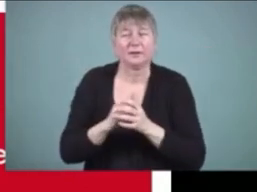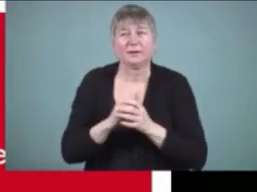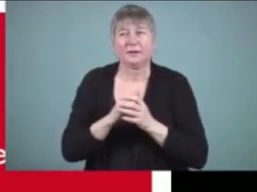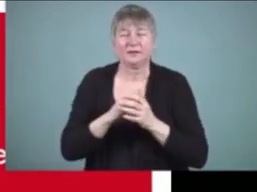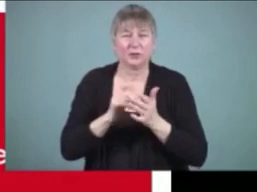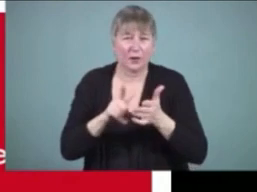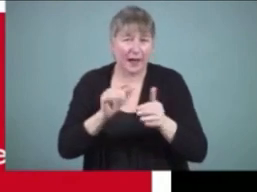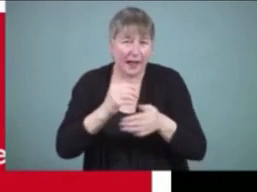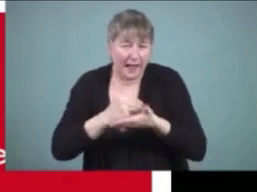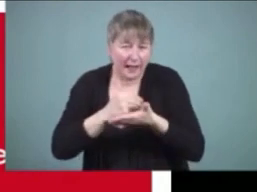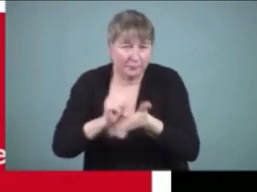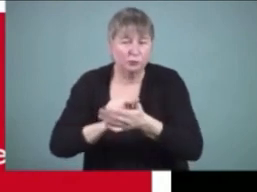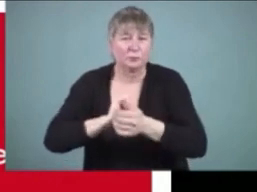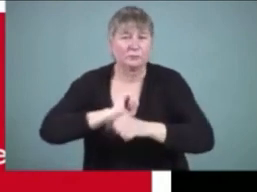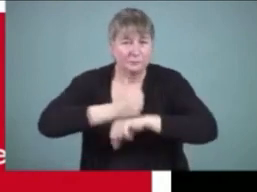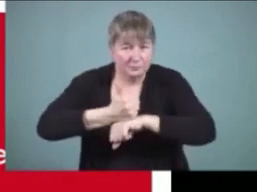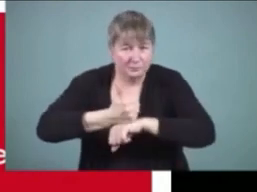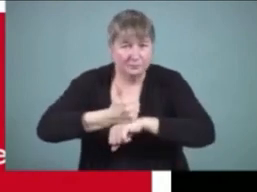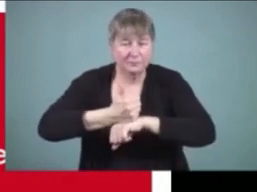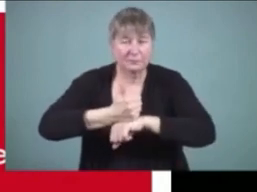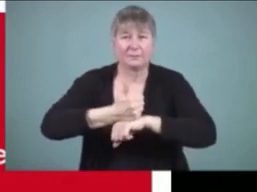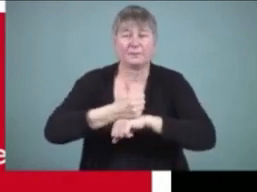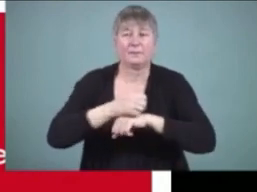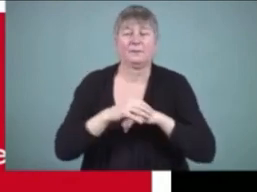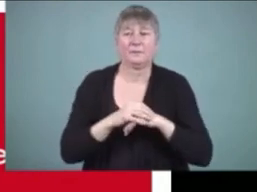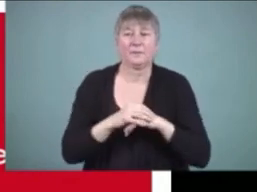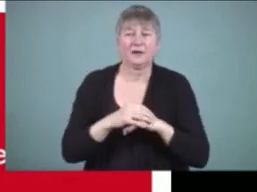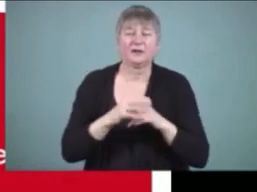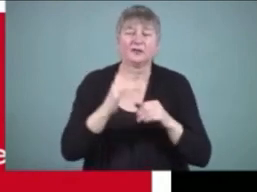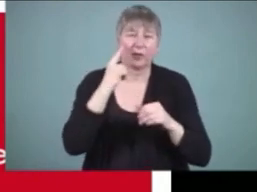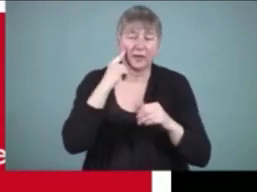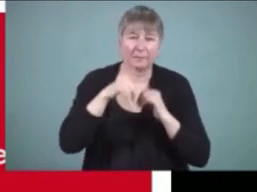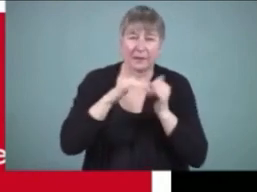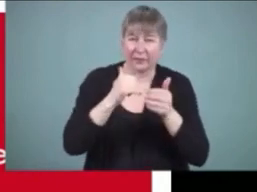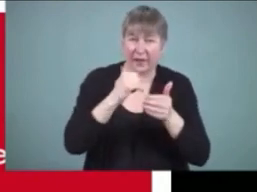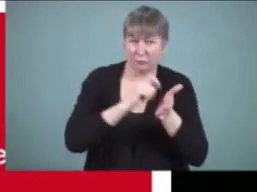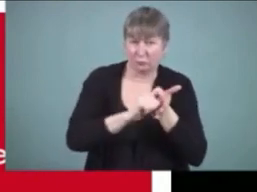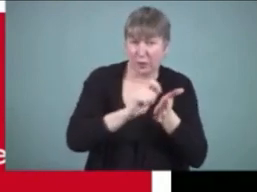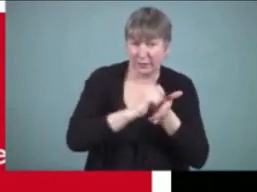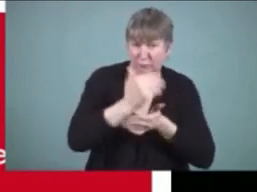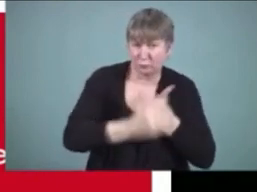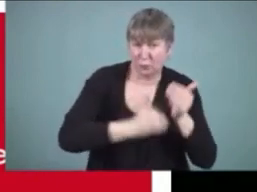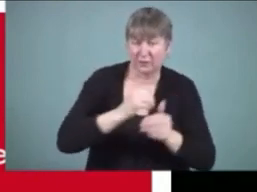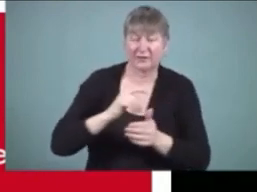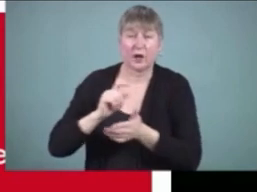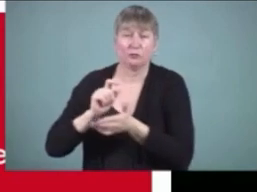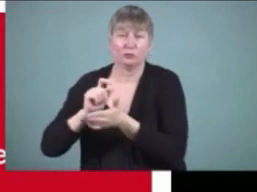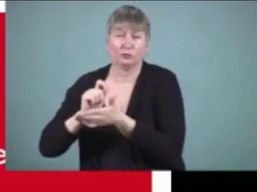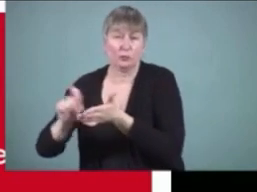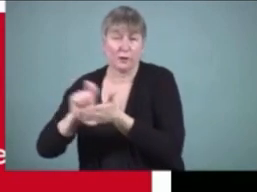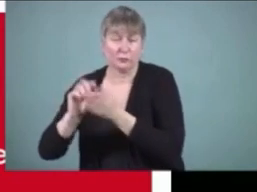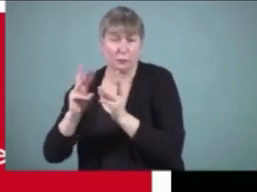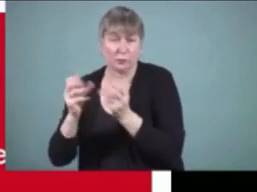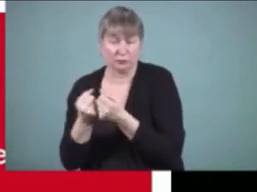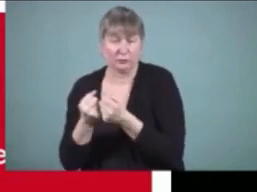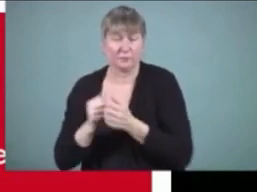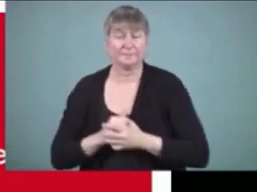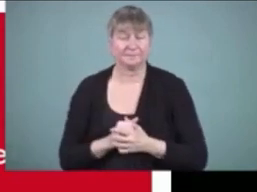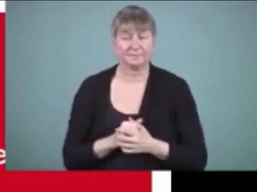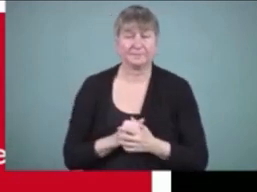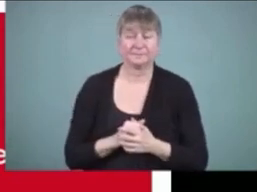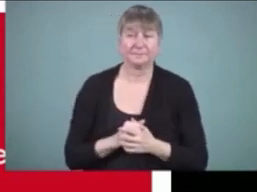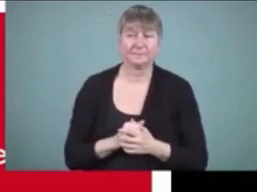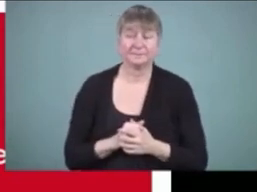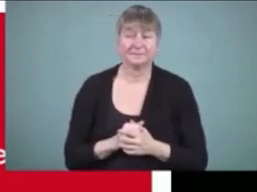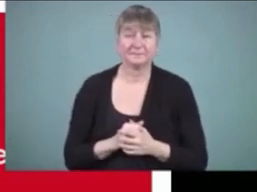writing as process and a writer's workshop approach some of the strategies that you can implement within that approach